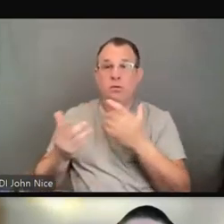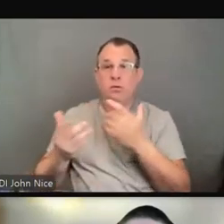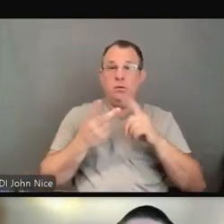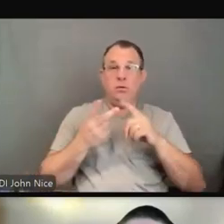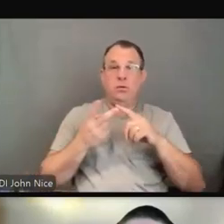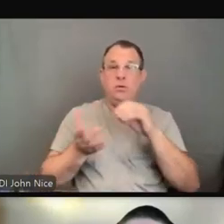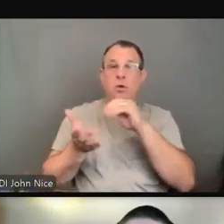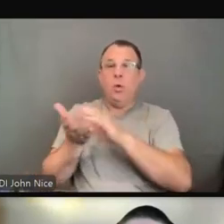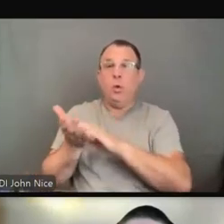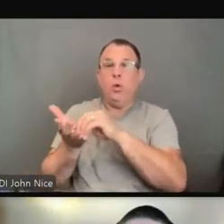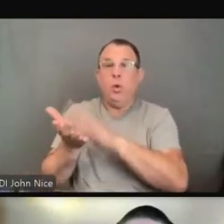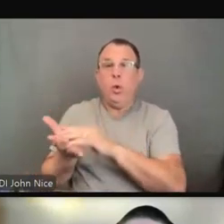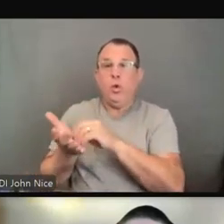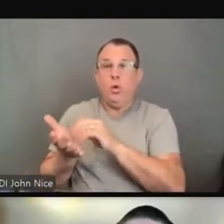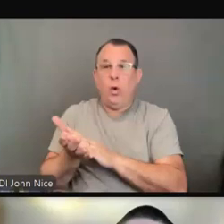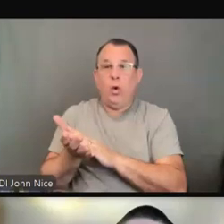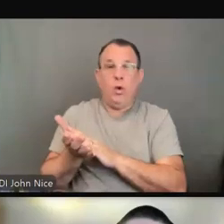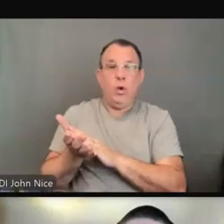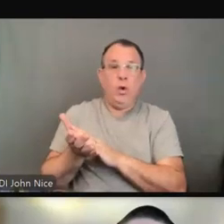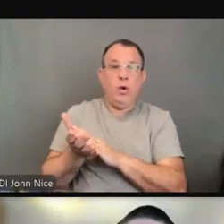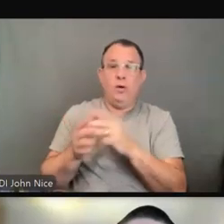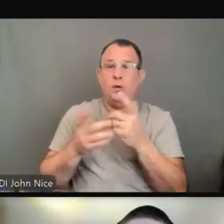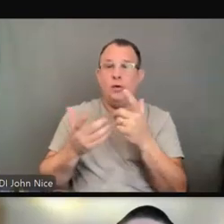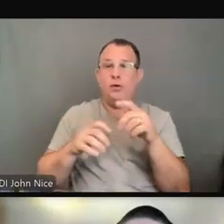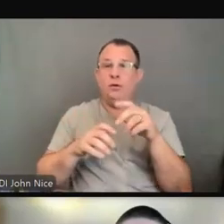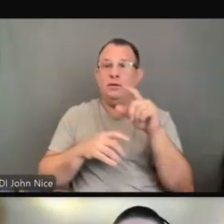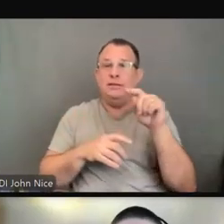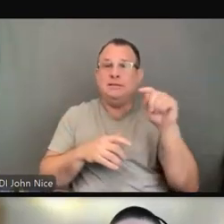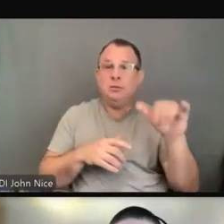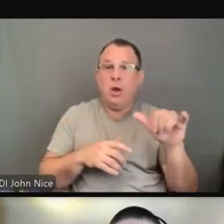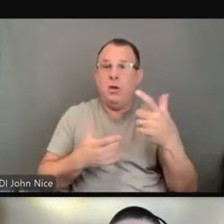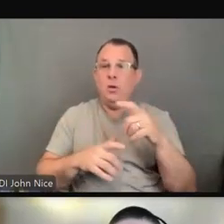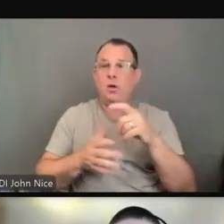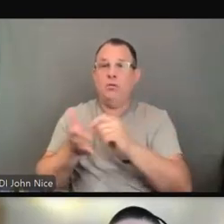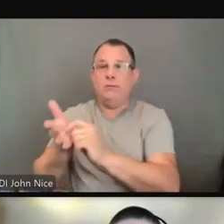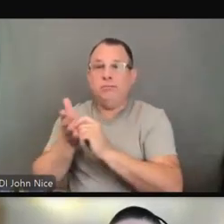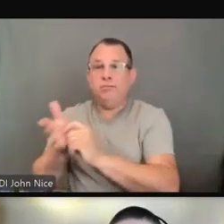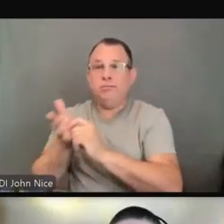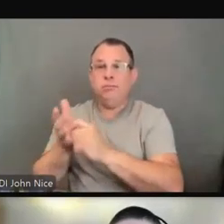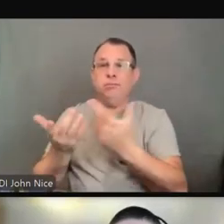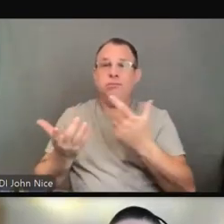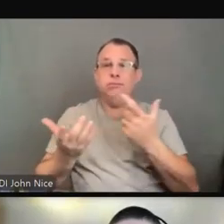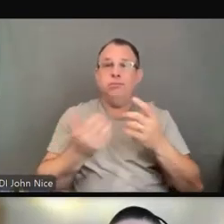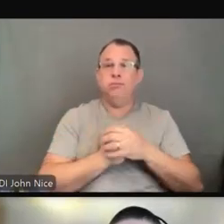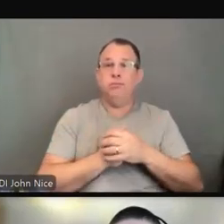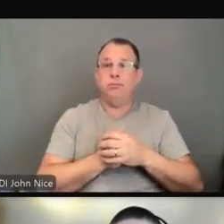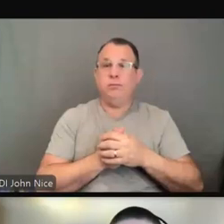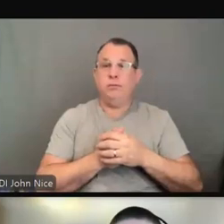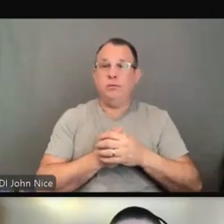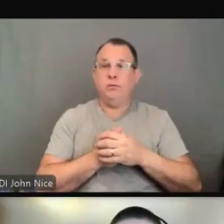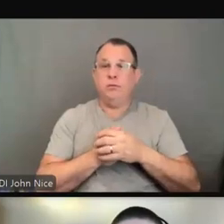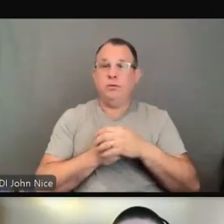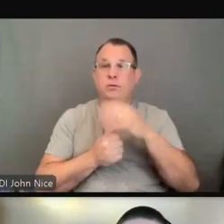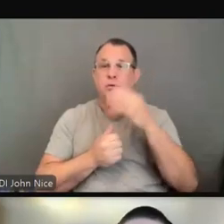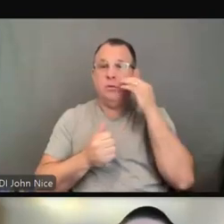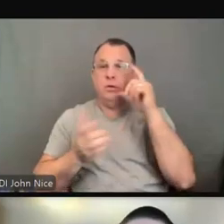TTY devices, written notes, large print or braille. So those